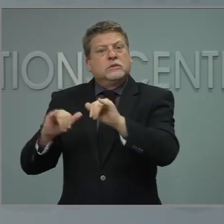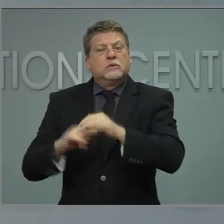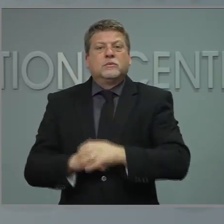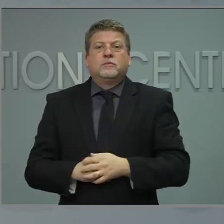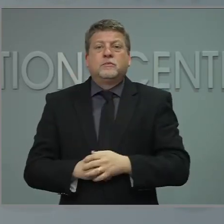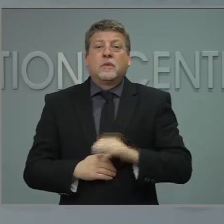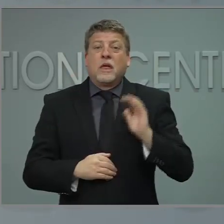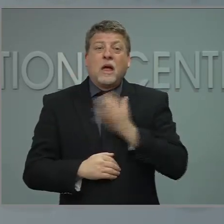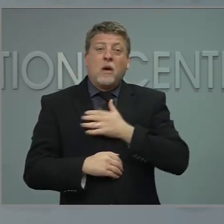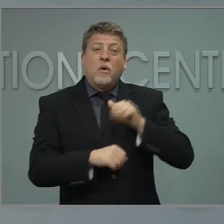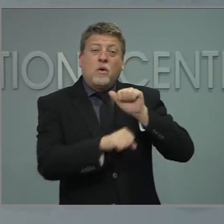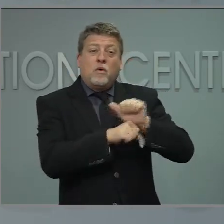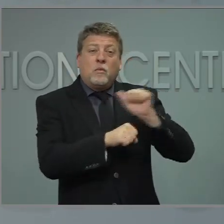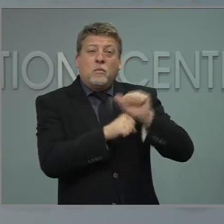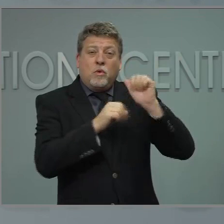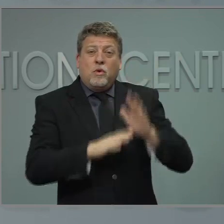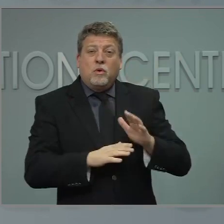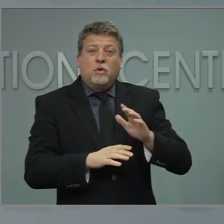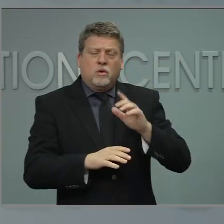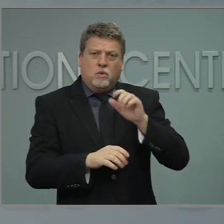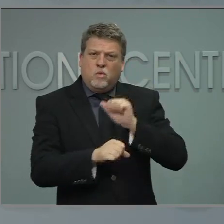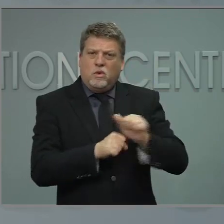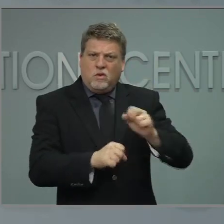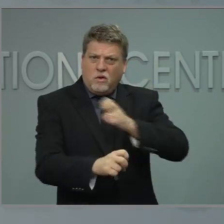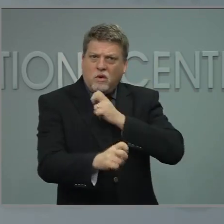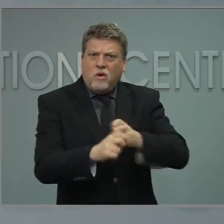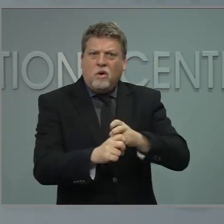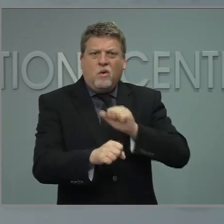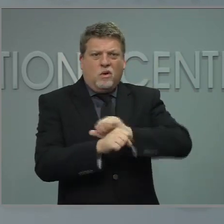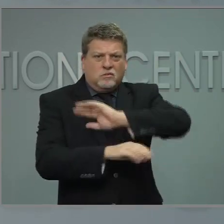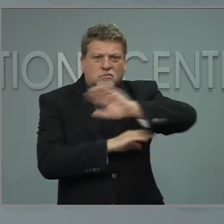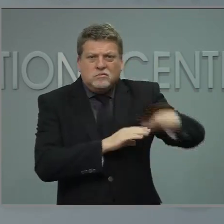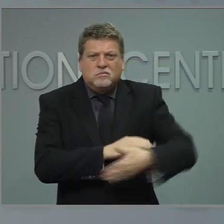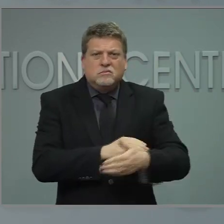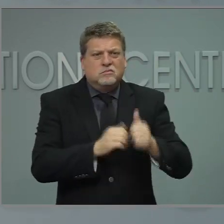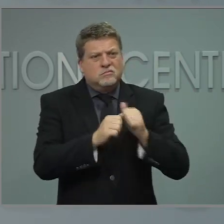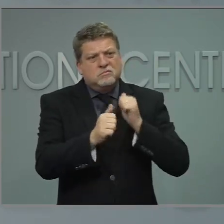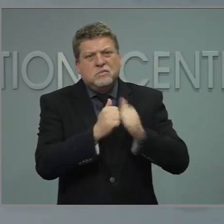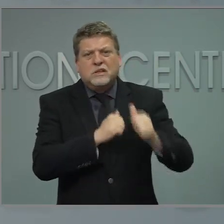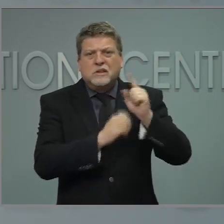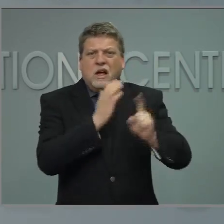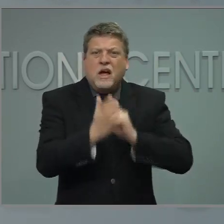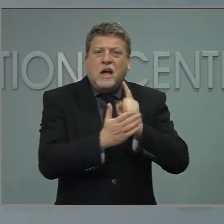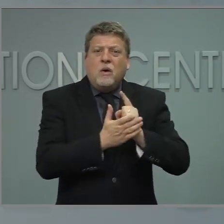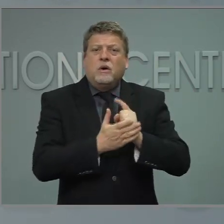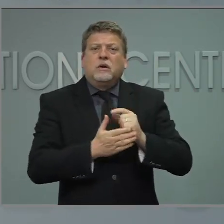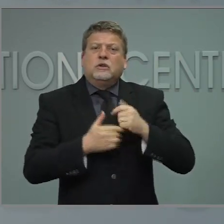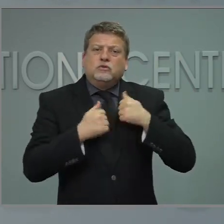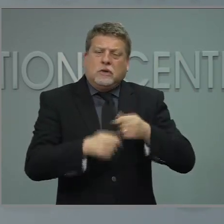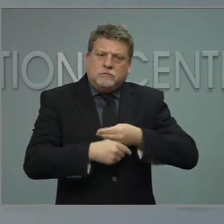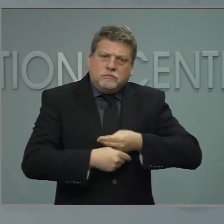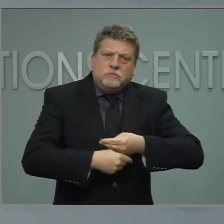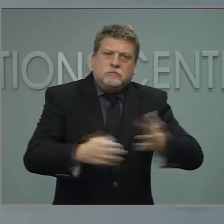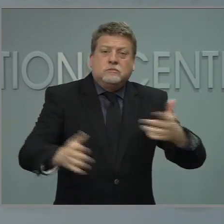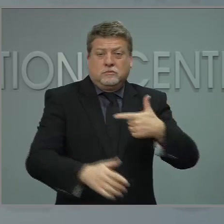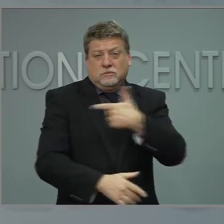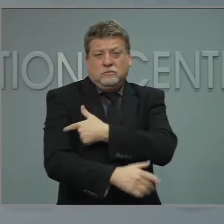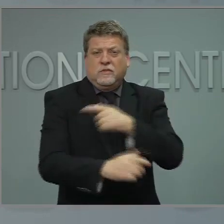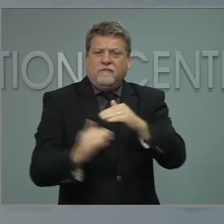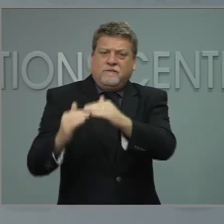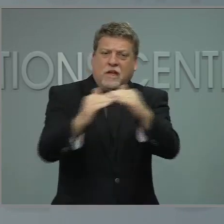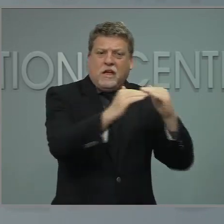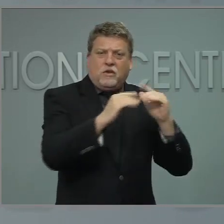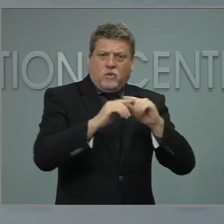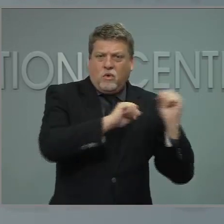in our fast and fair distribution of vaccines. As of today, we've administered almost 4.3 million